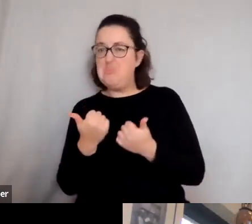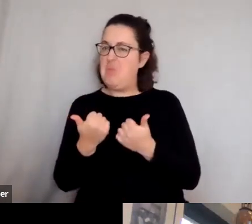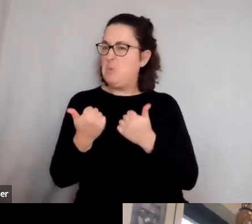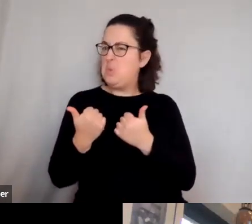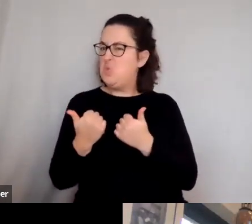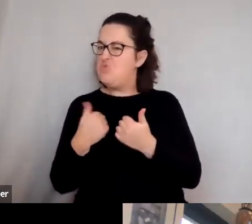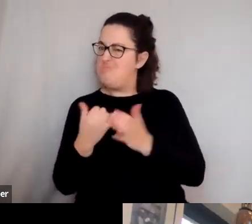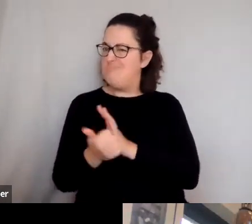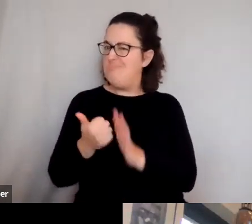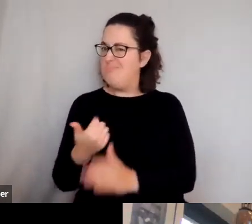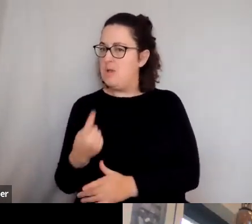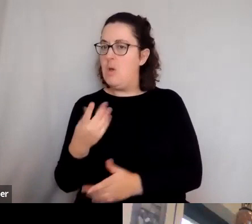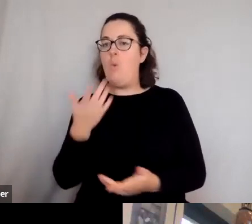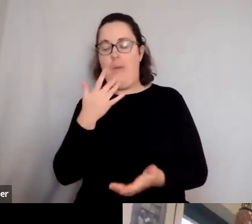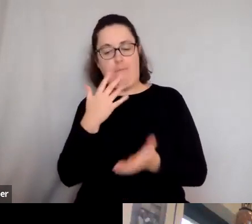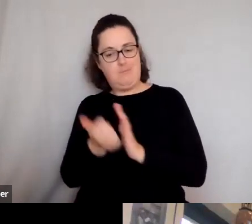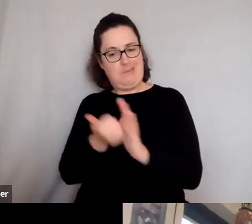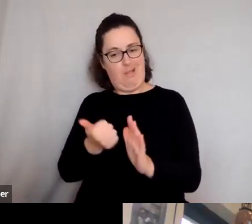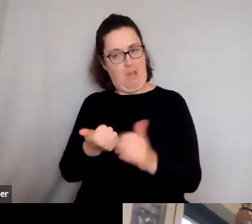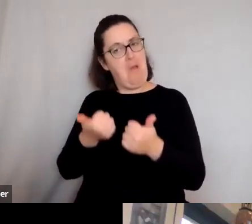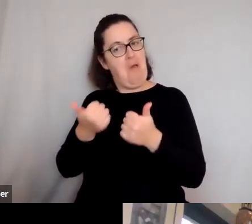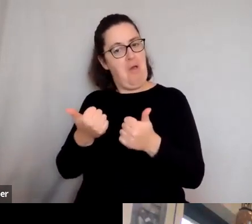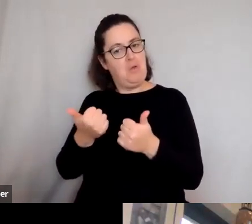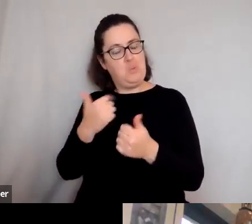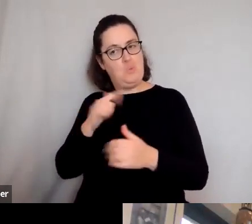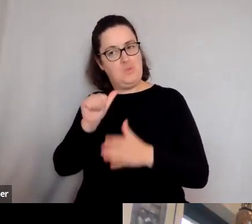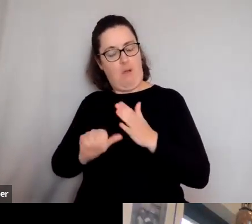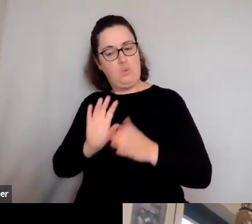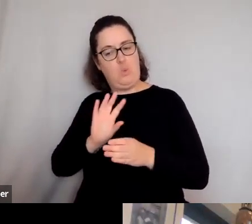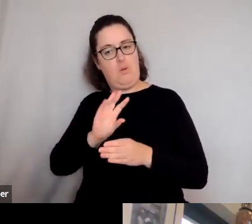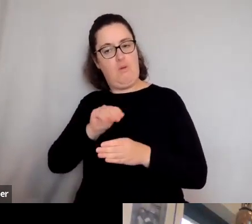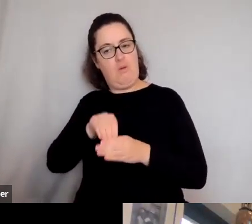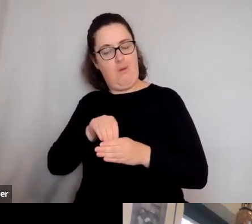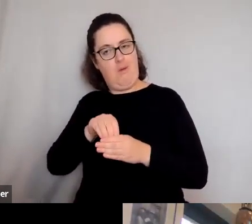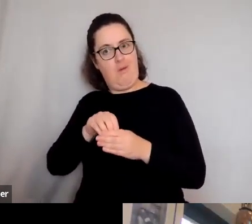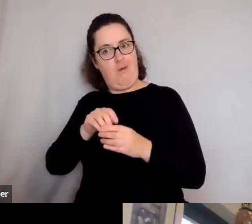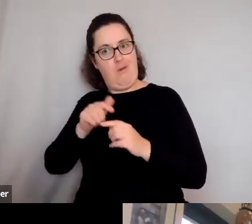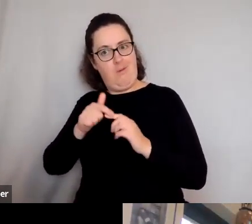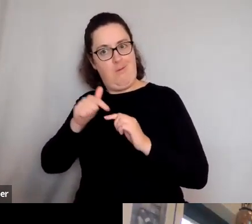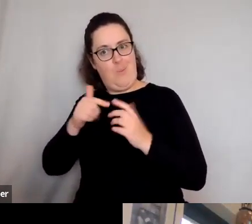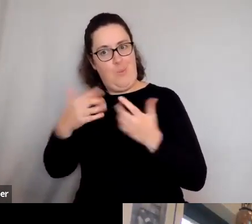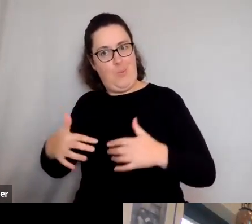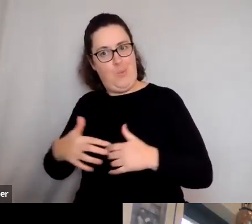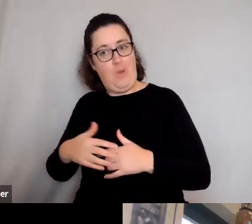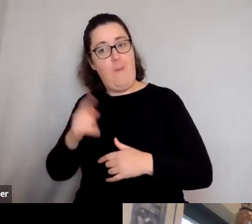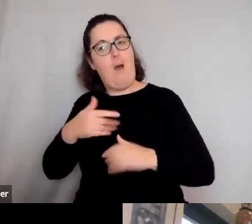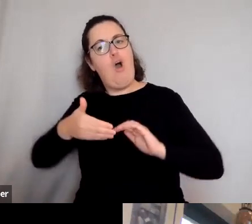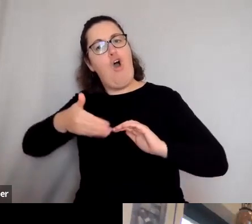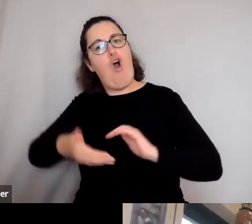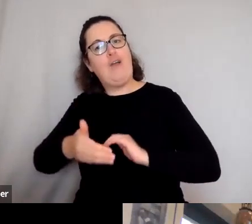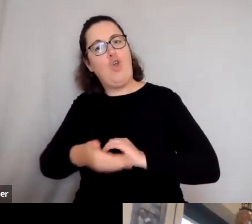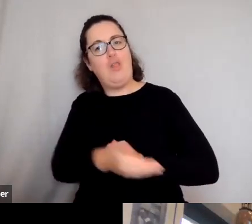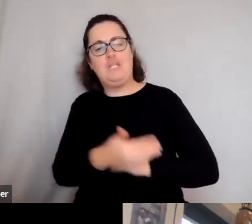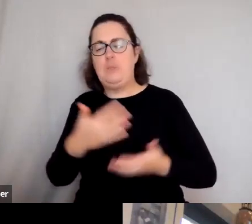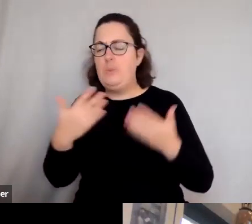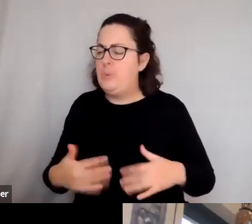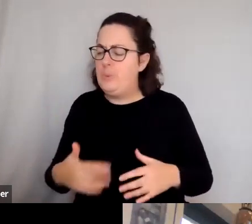something, you kind of invest in it. And it's so it kind of spirals. But I never lost my interest in archaeology. And that's what I was really